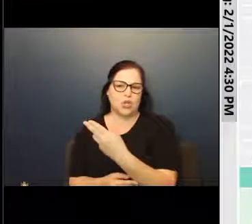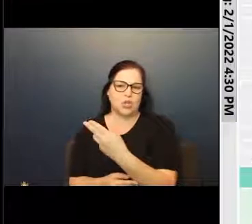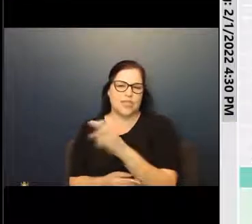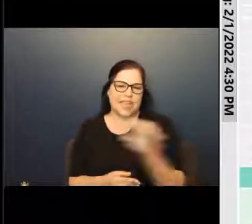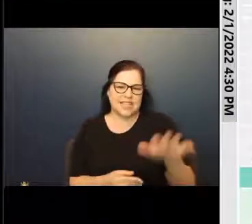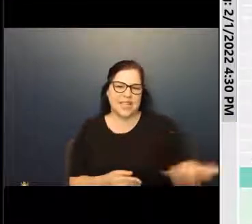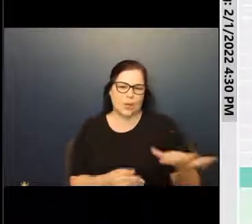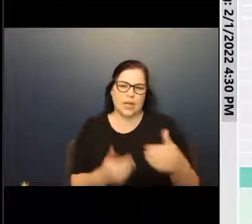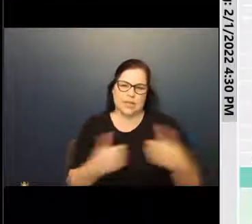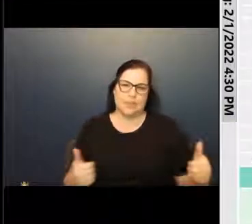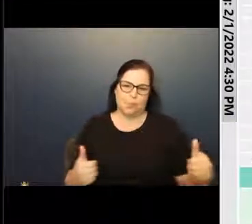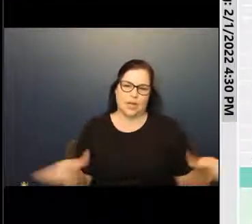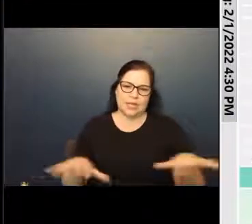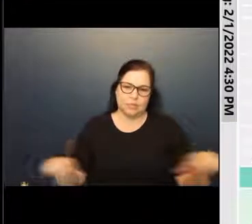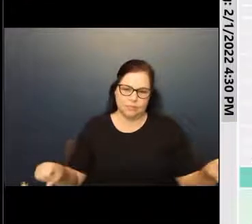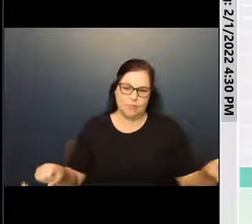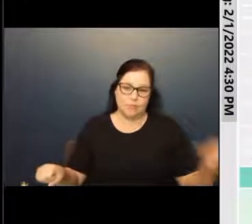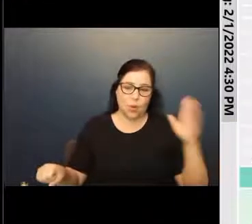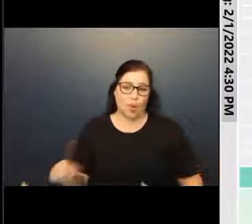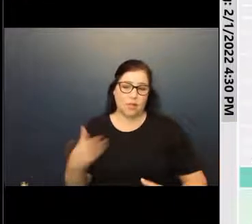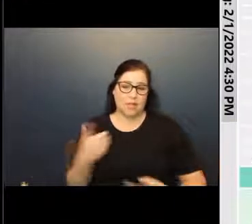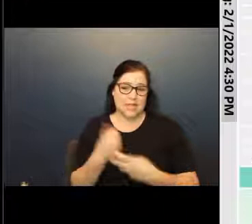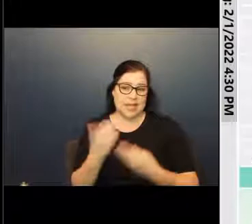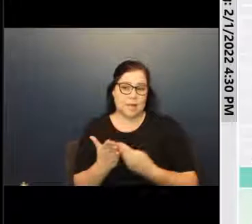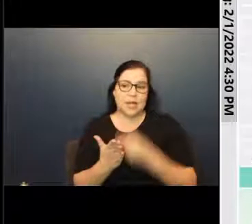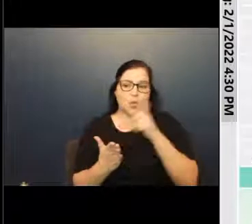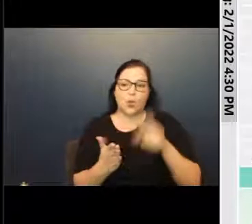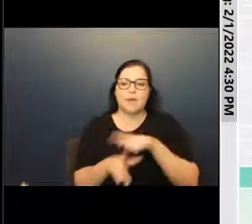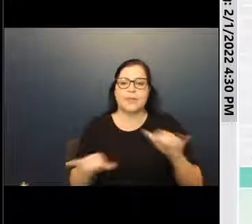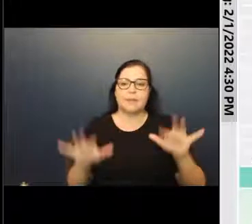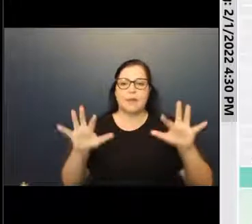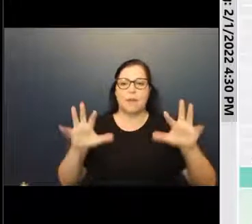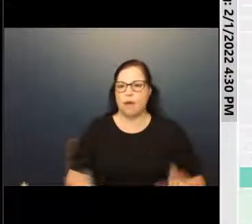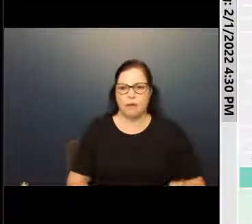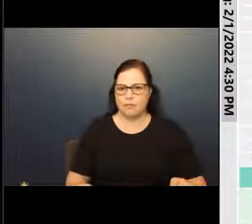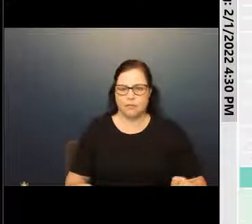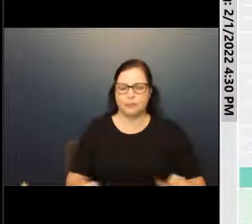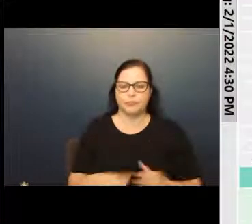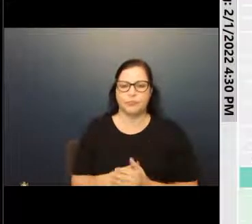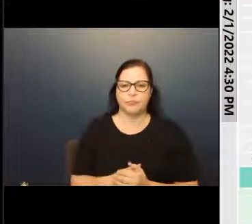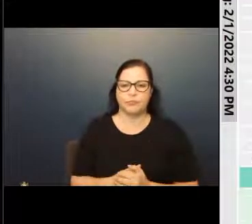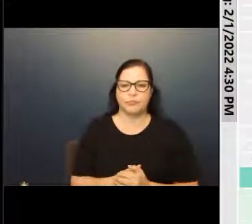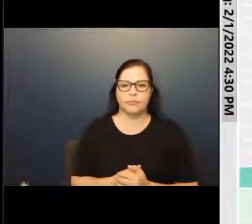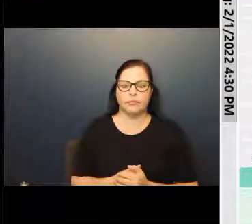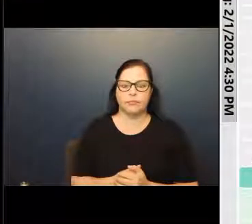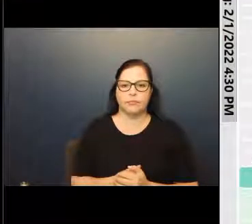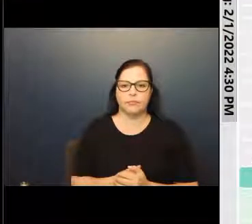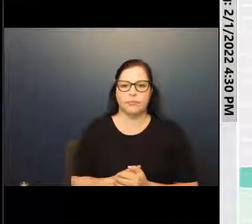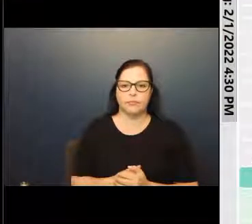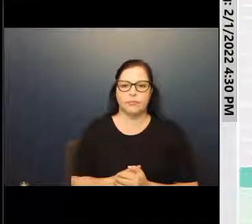be some cost savings in that, so we don't have to do the two properties together in the demolition activities that is